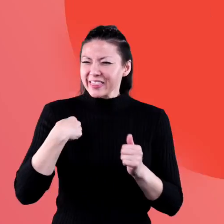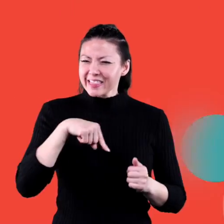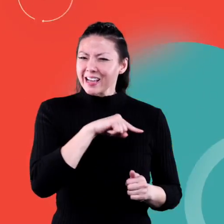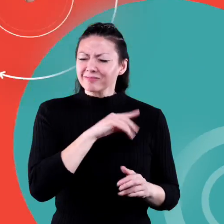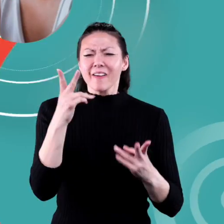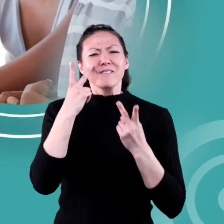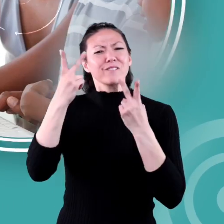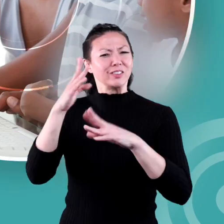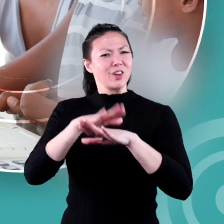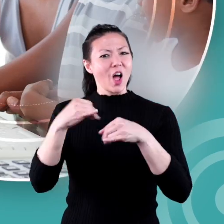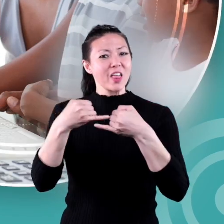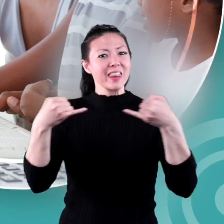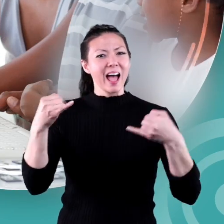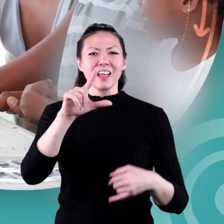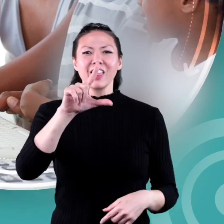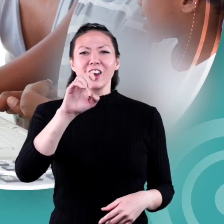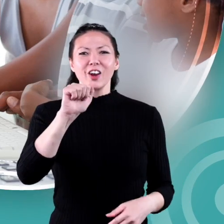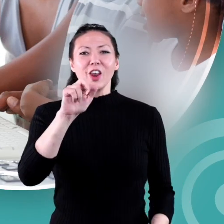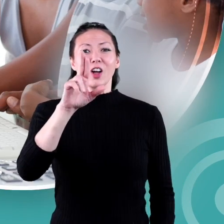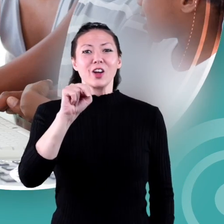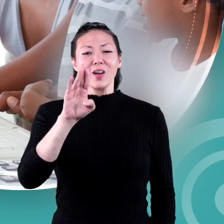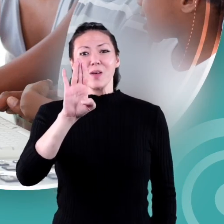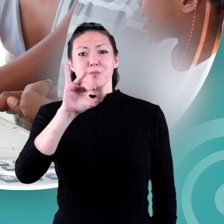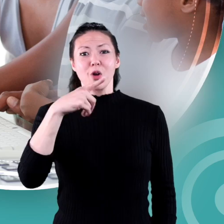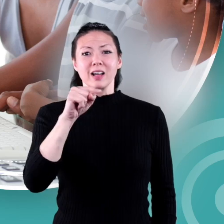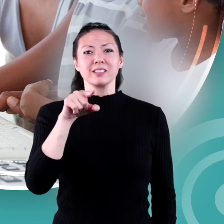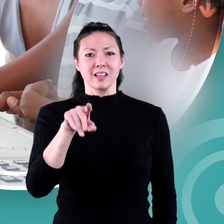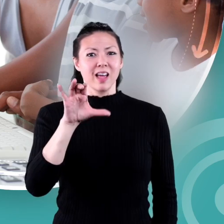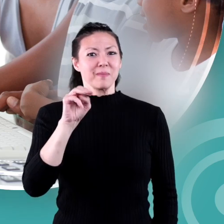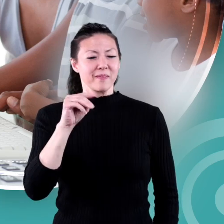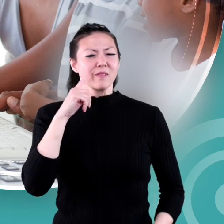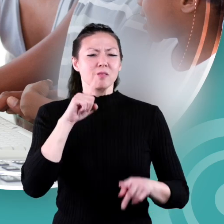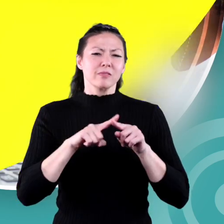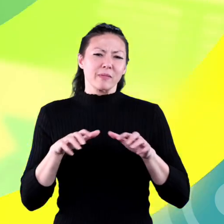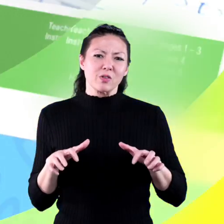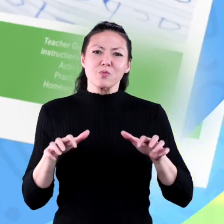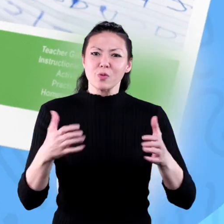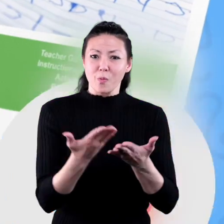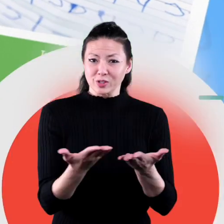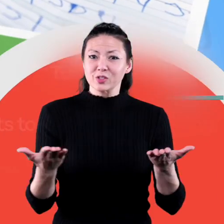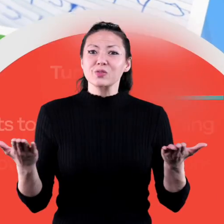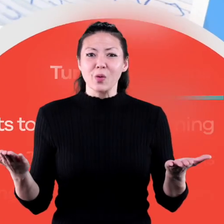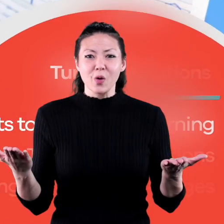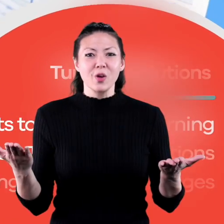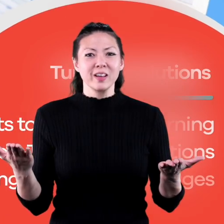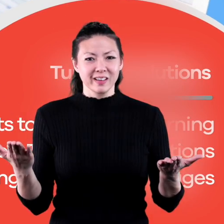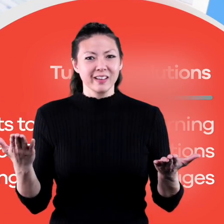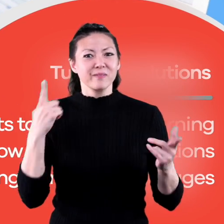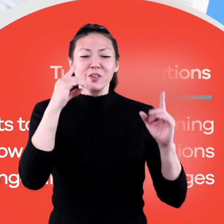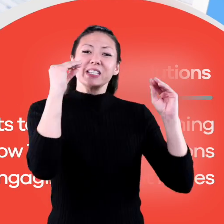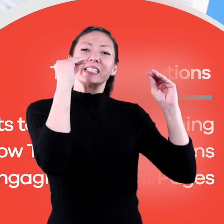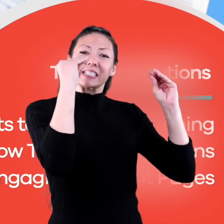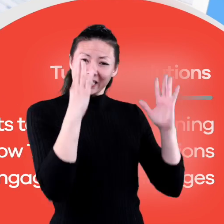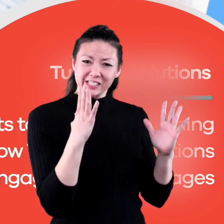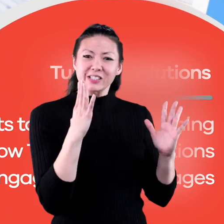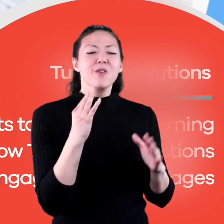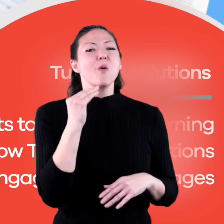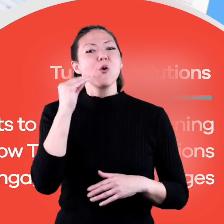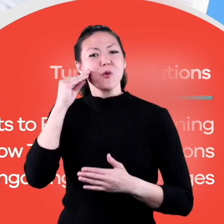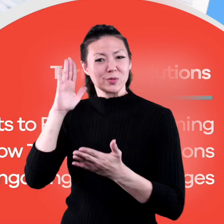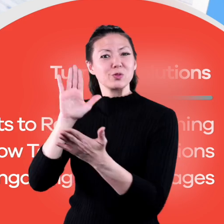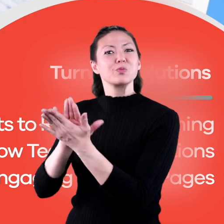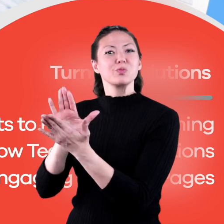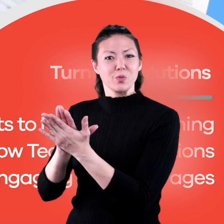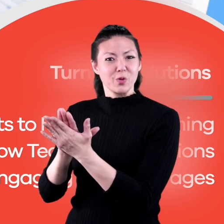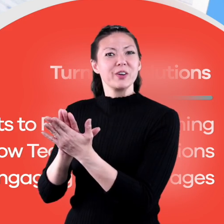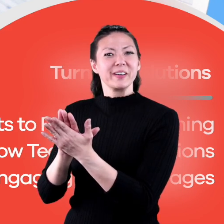us at learnbright.org for thousands of free resources and turnkey solutions for teachers and